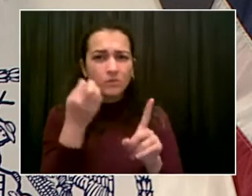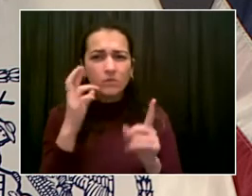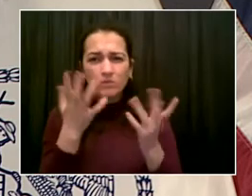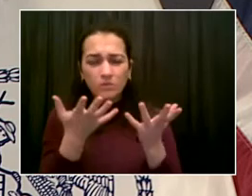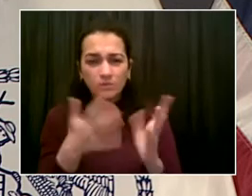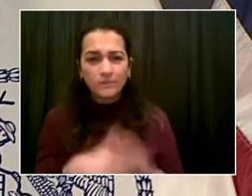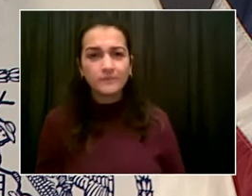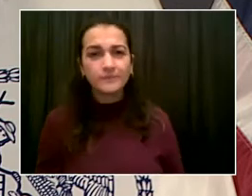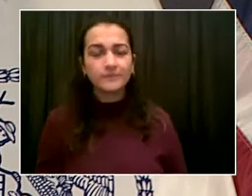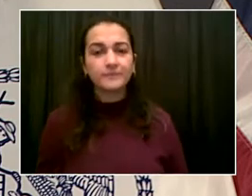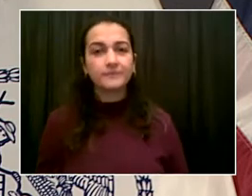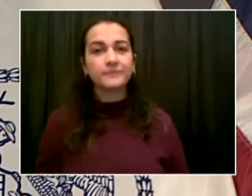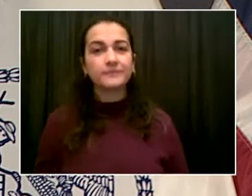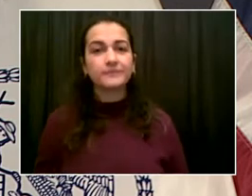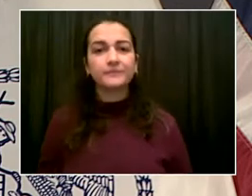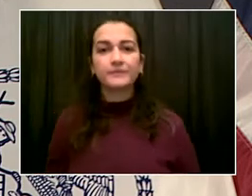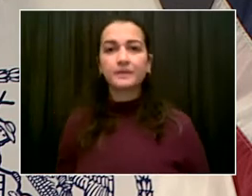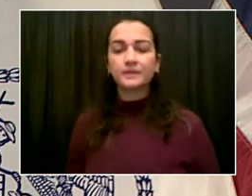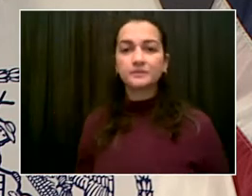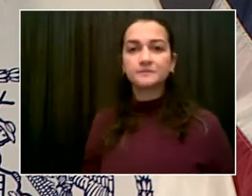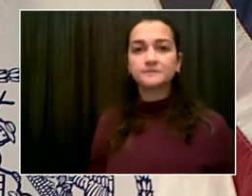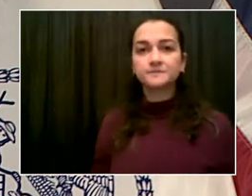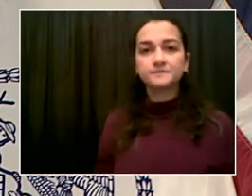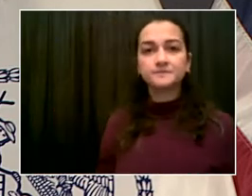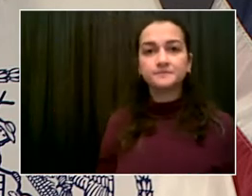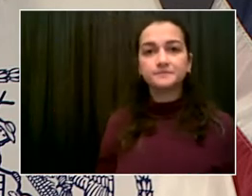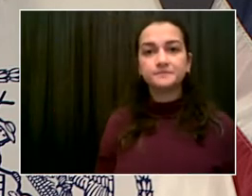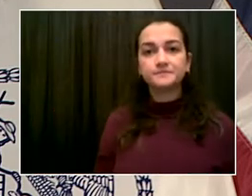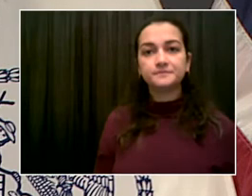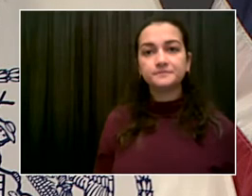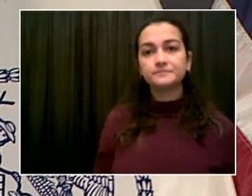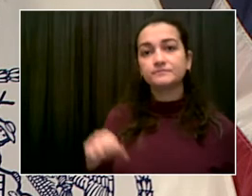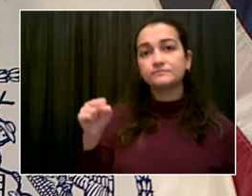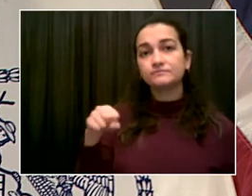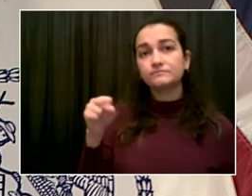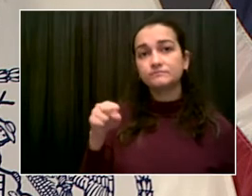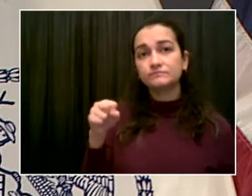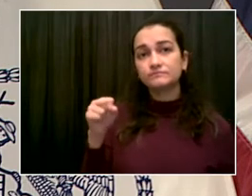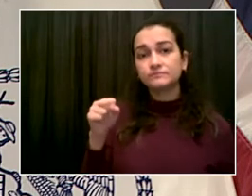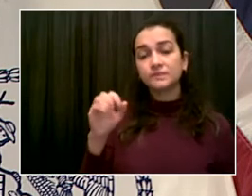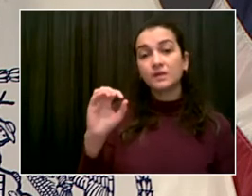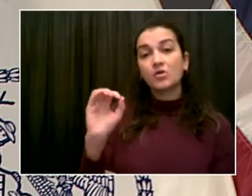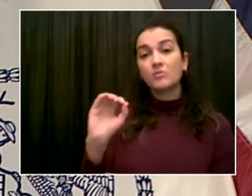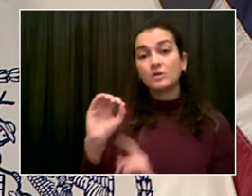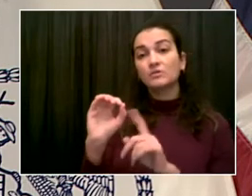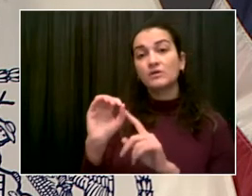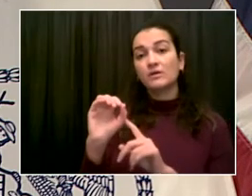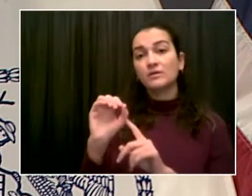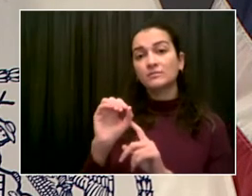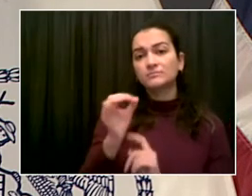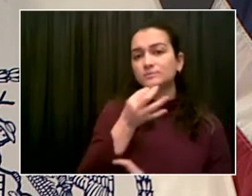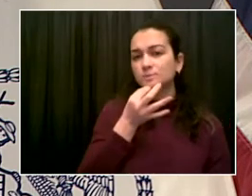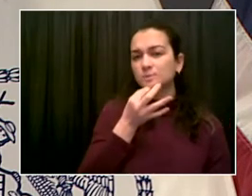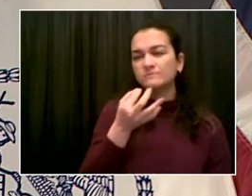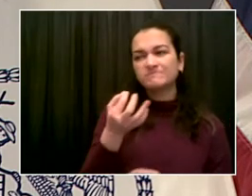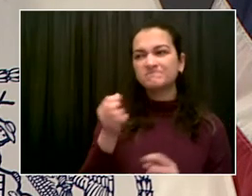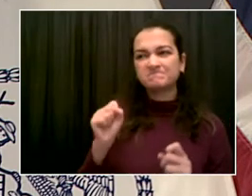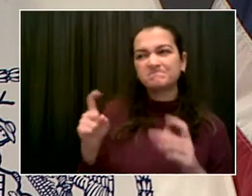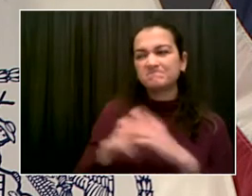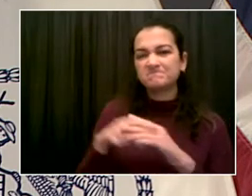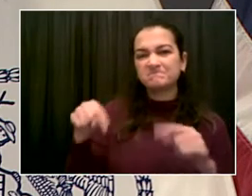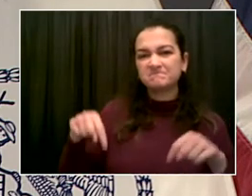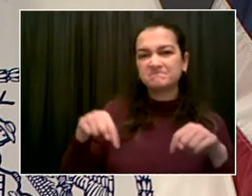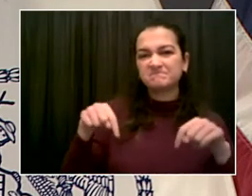we will see this variant soon. Just the amount of spread we're seeing already reported